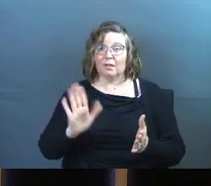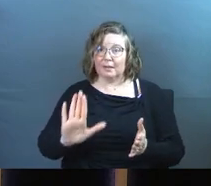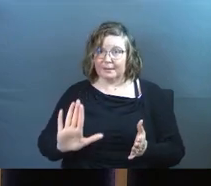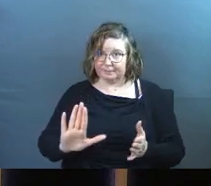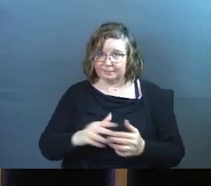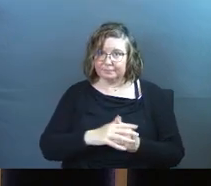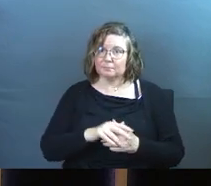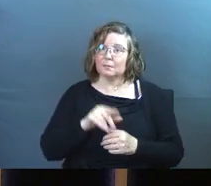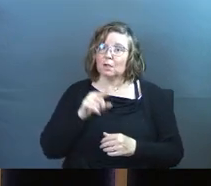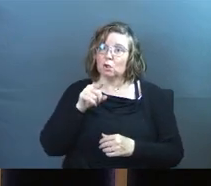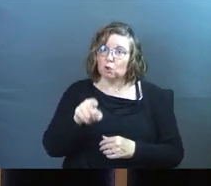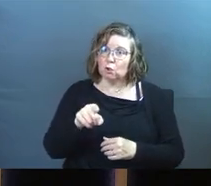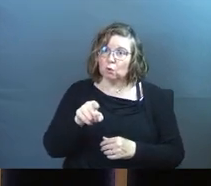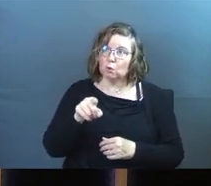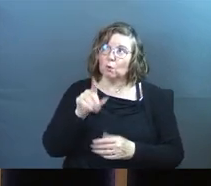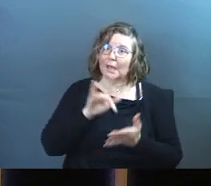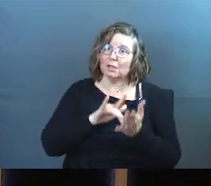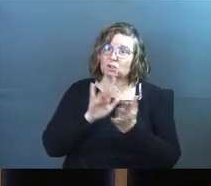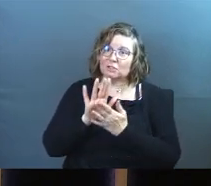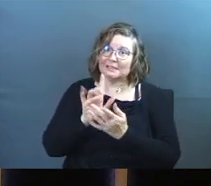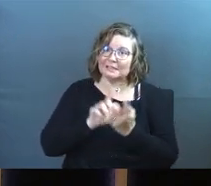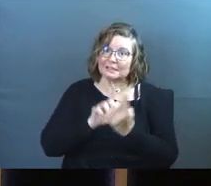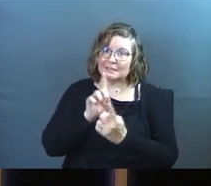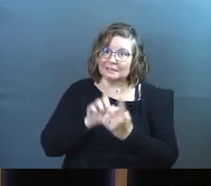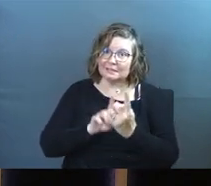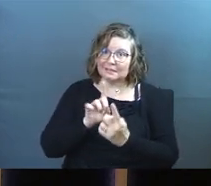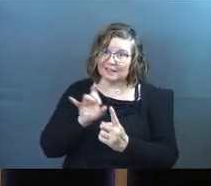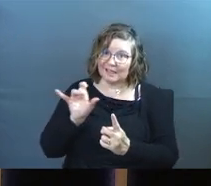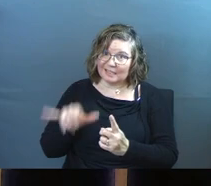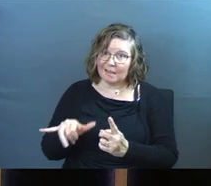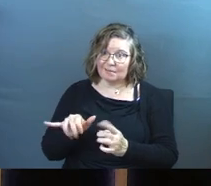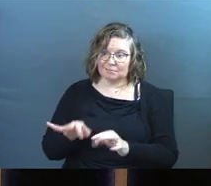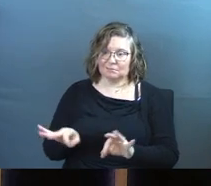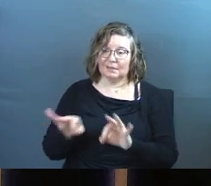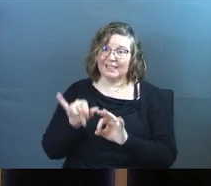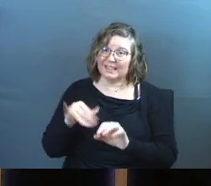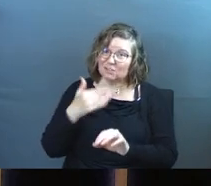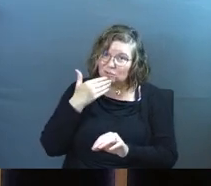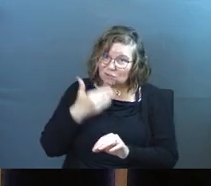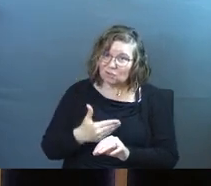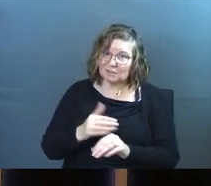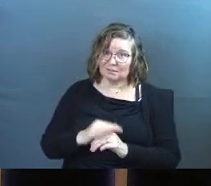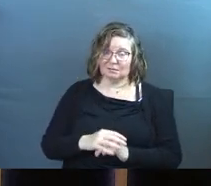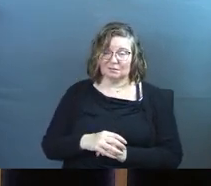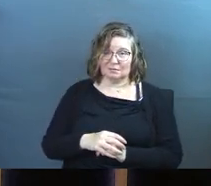the thing. It is you and Jesus. This is good.